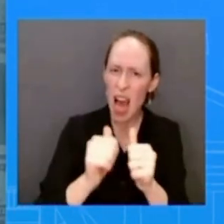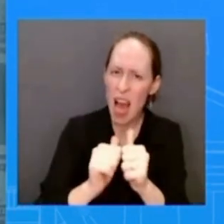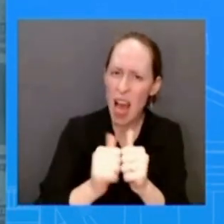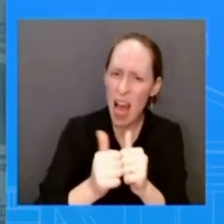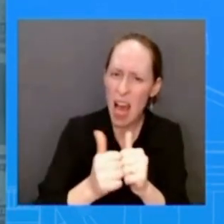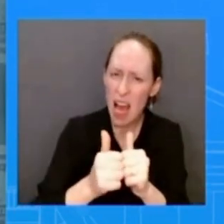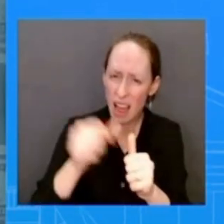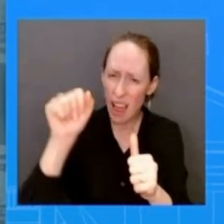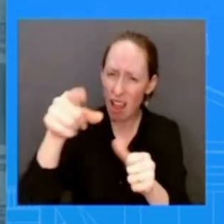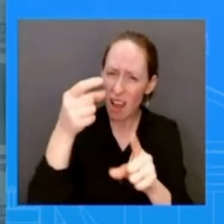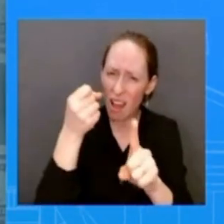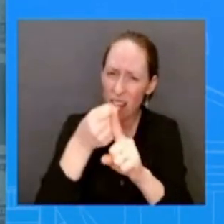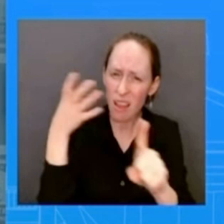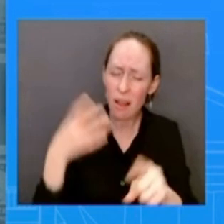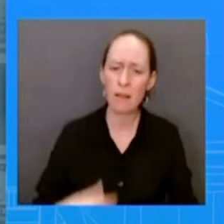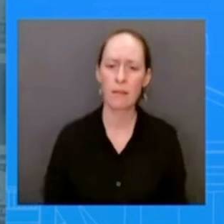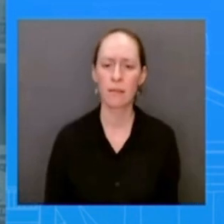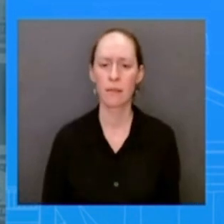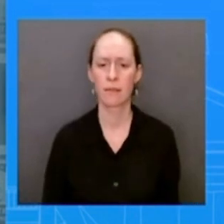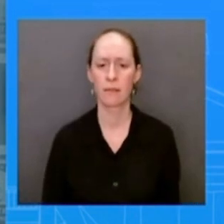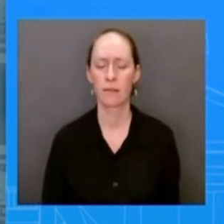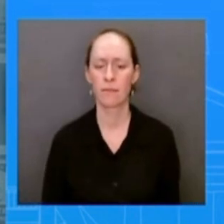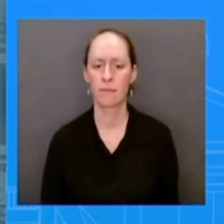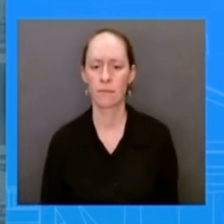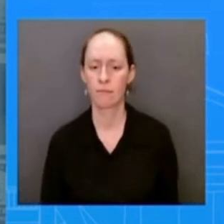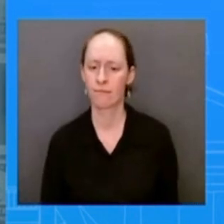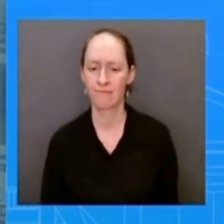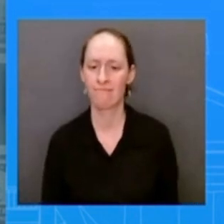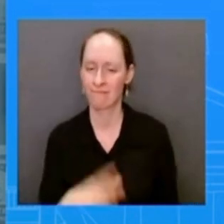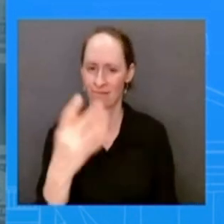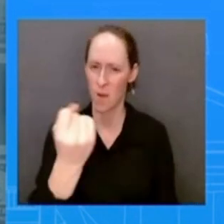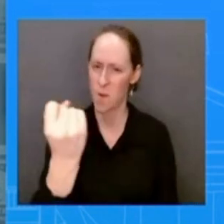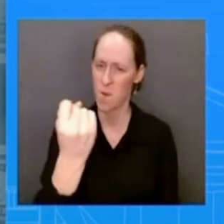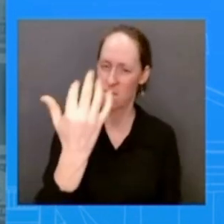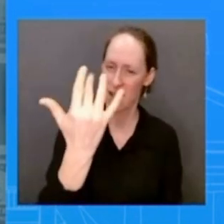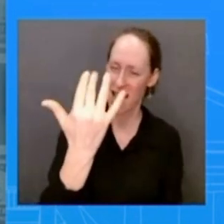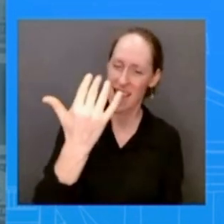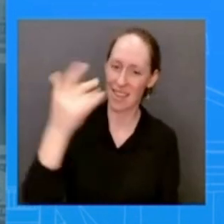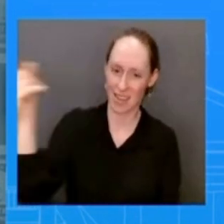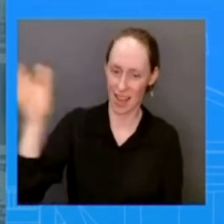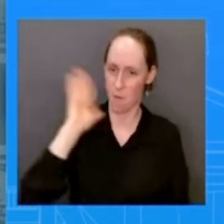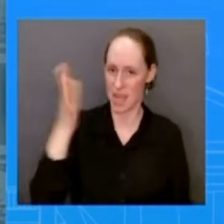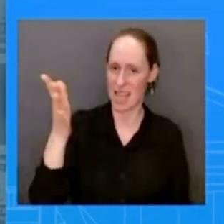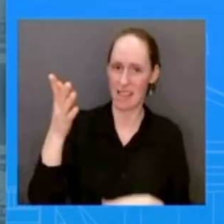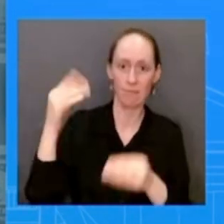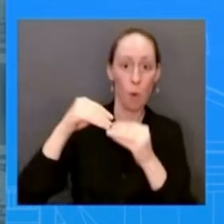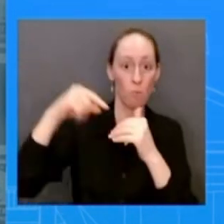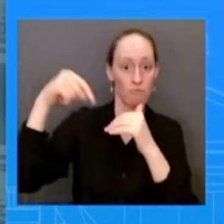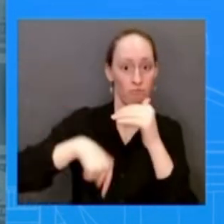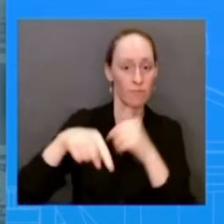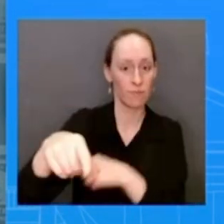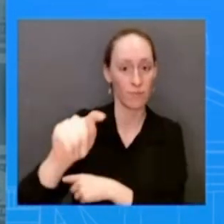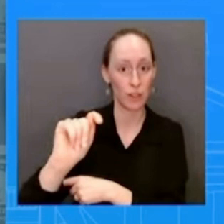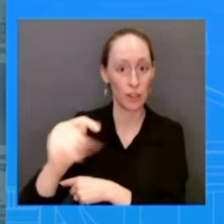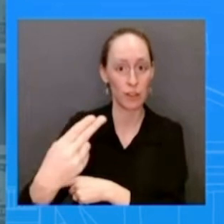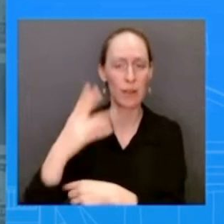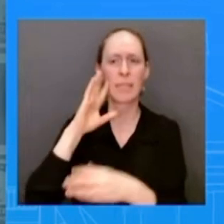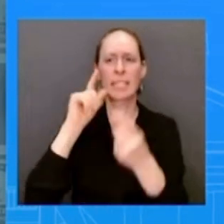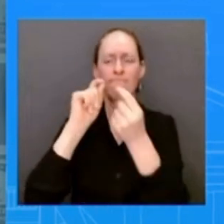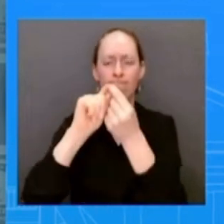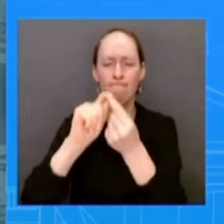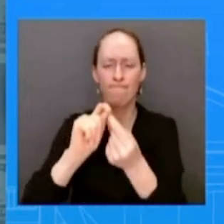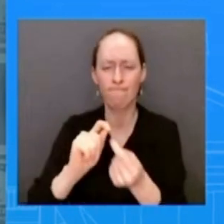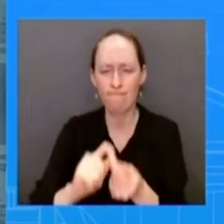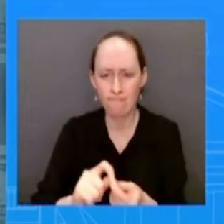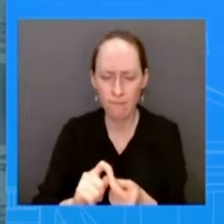going to lay out his budget as you know on thursday which will be very detailed and transparent which is something that the president said he was going to do to make sure that the american